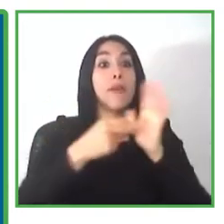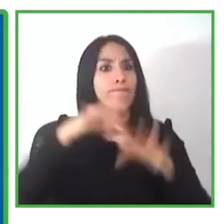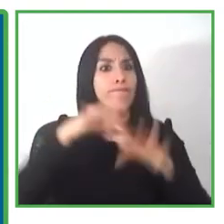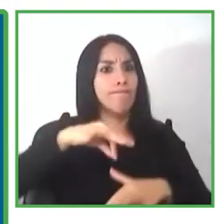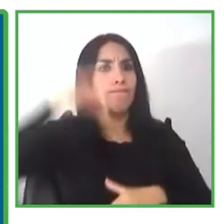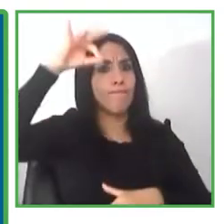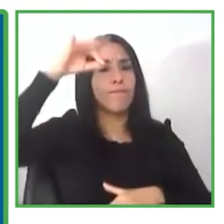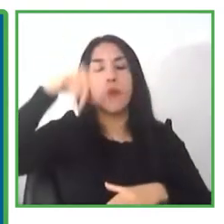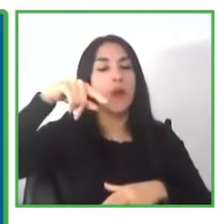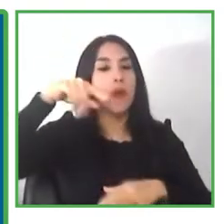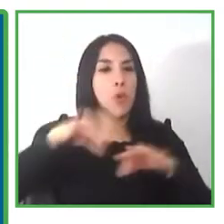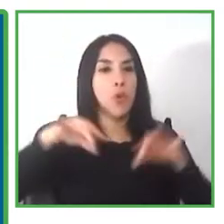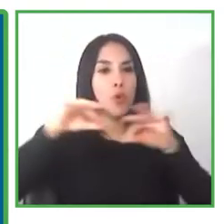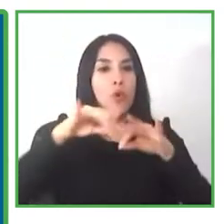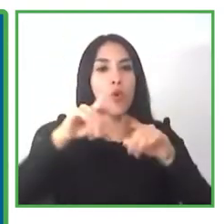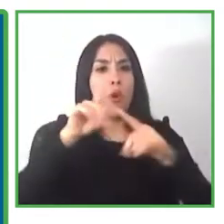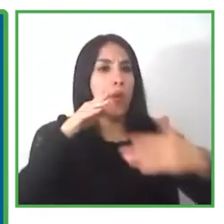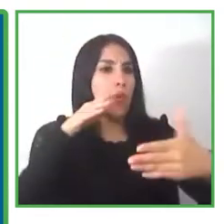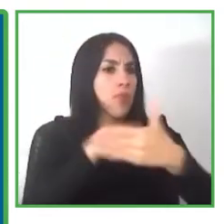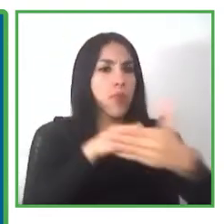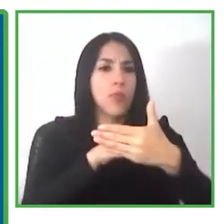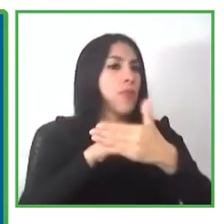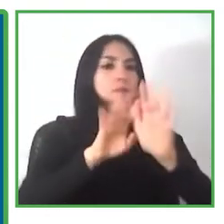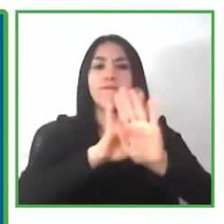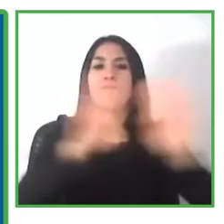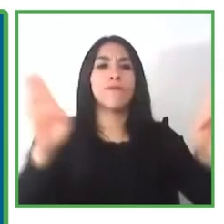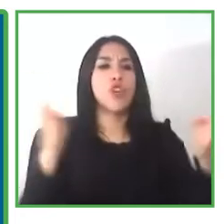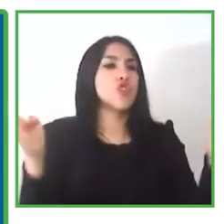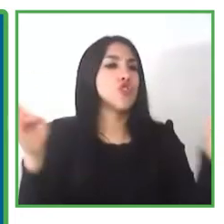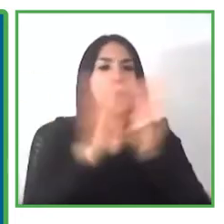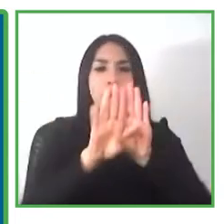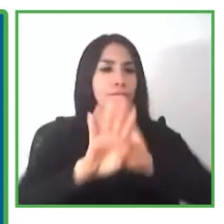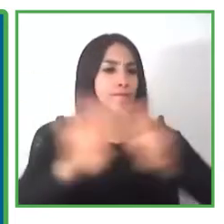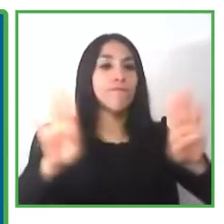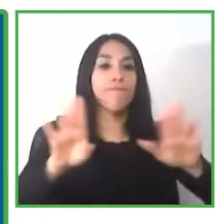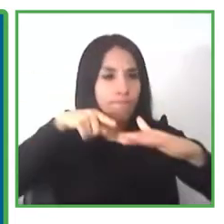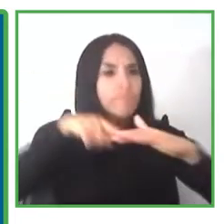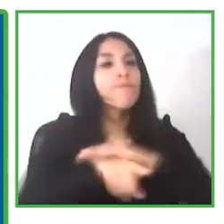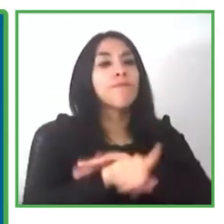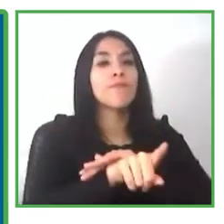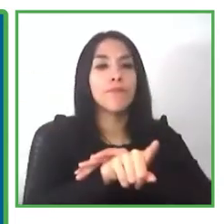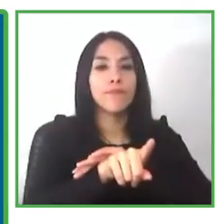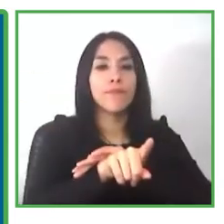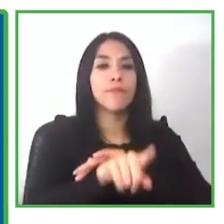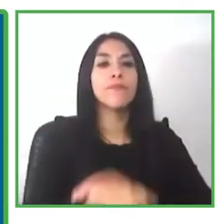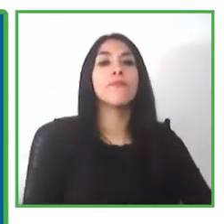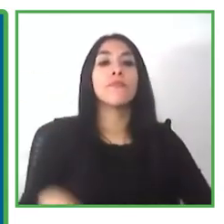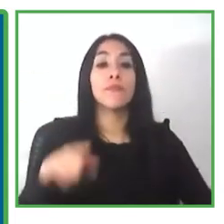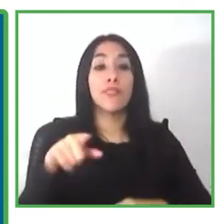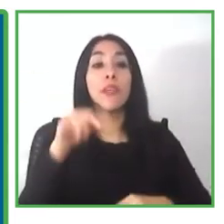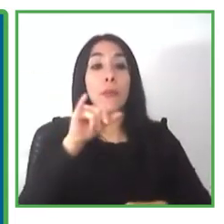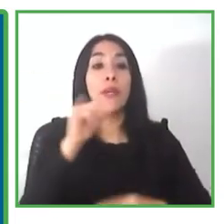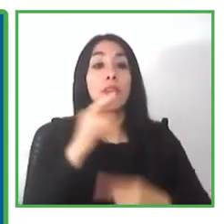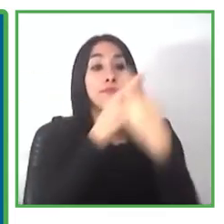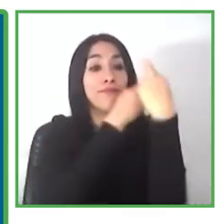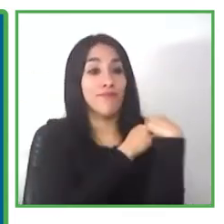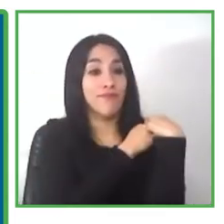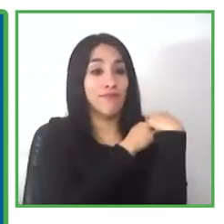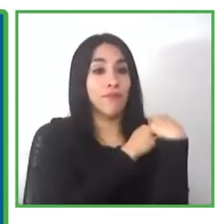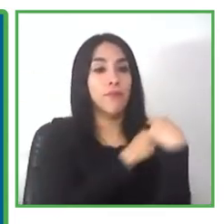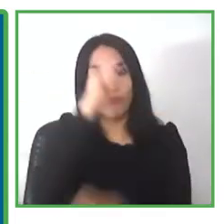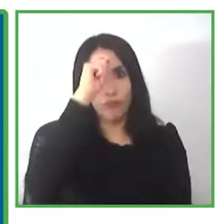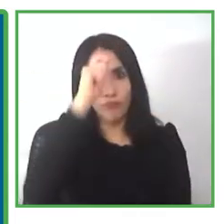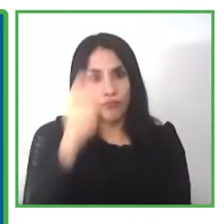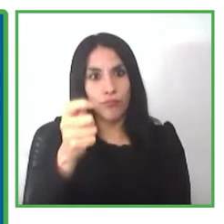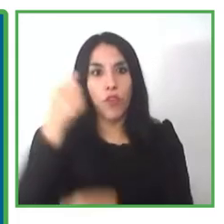a gap of access which is of course important but also in the role of employment in the life of people with